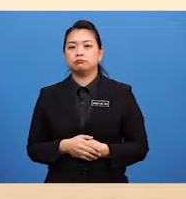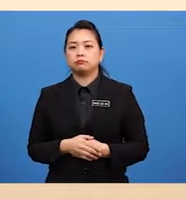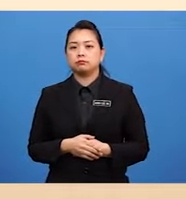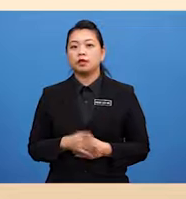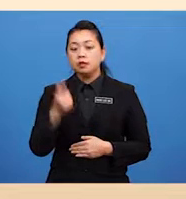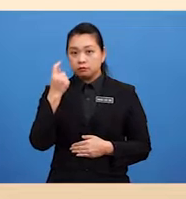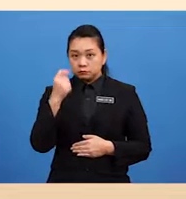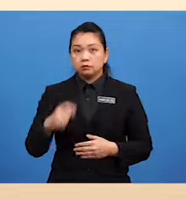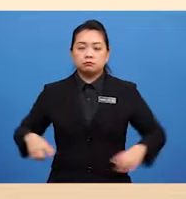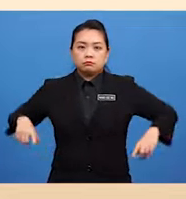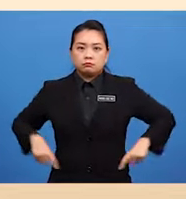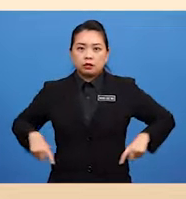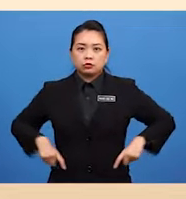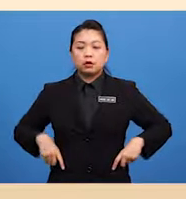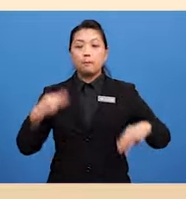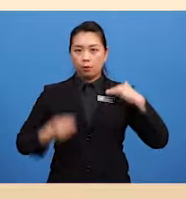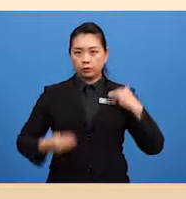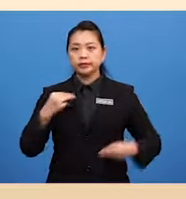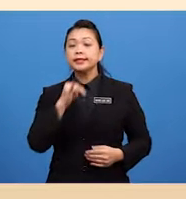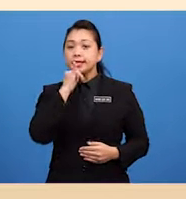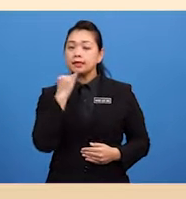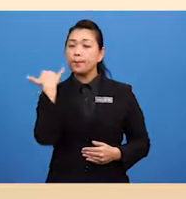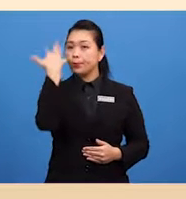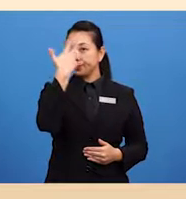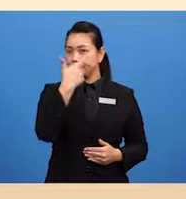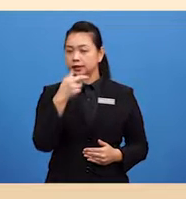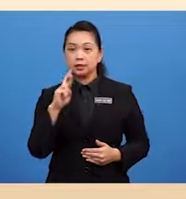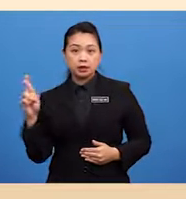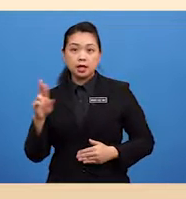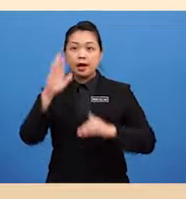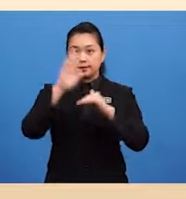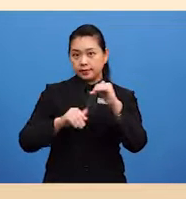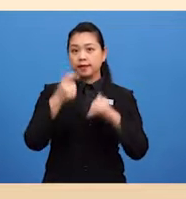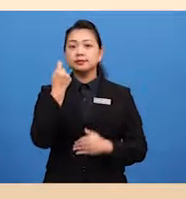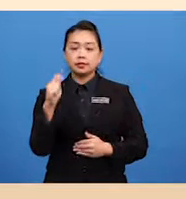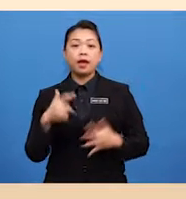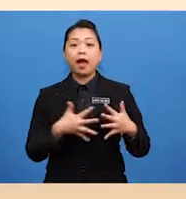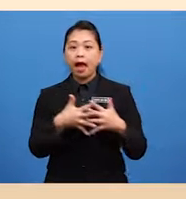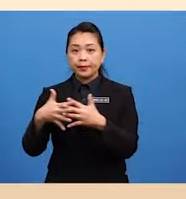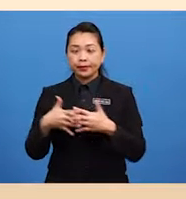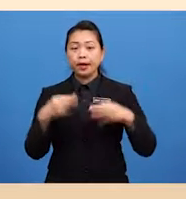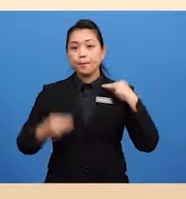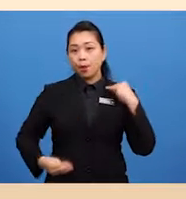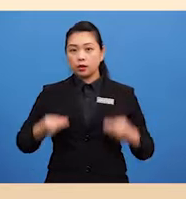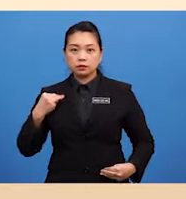Russian model Is prettier Than the American model